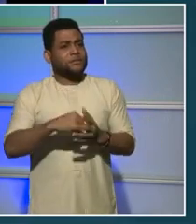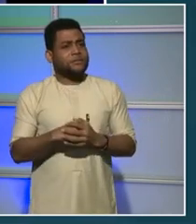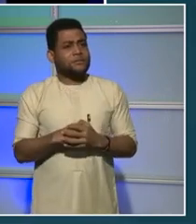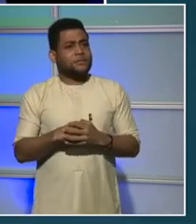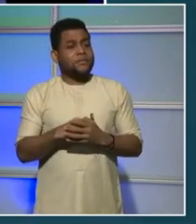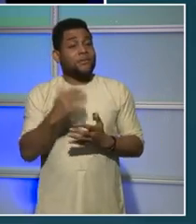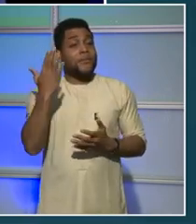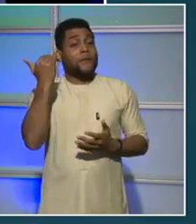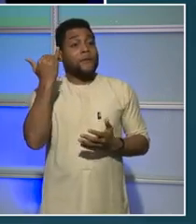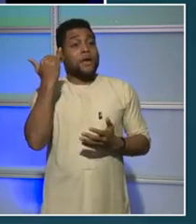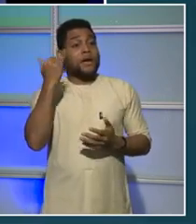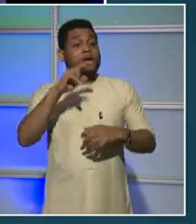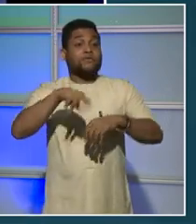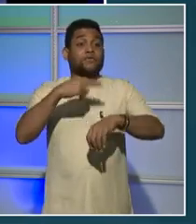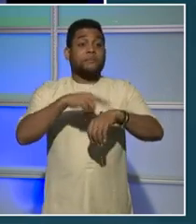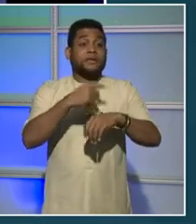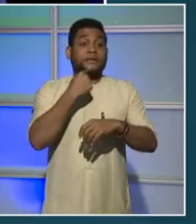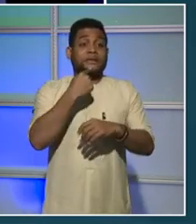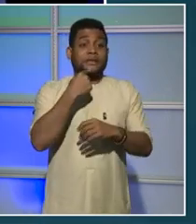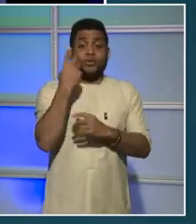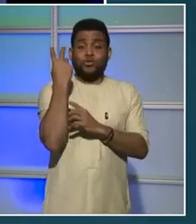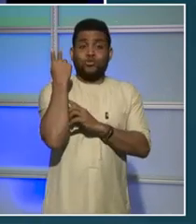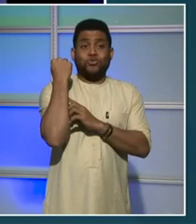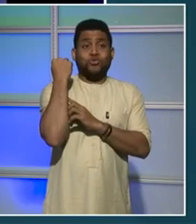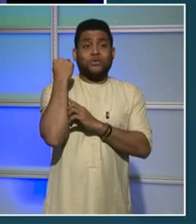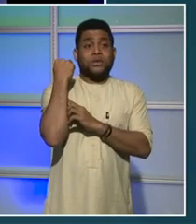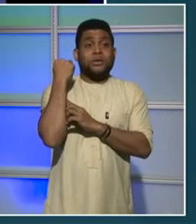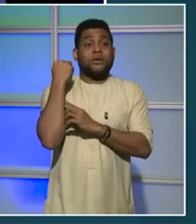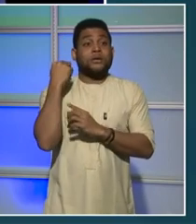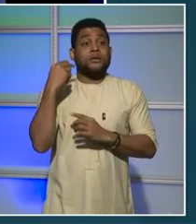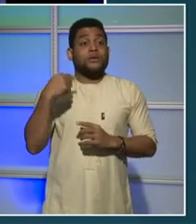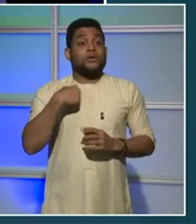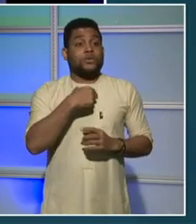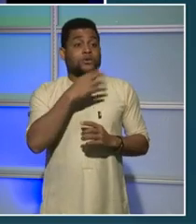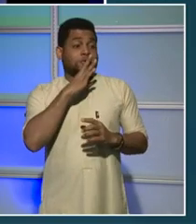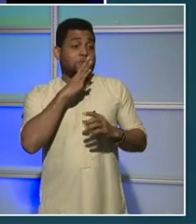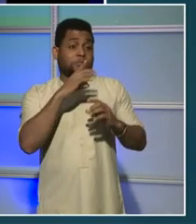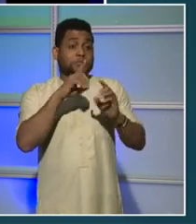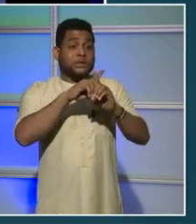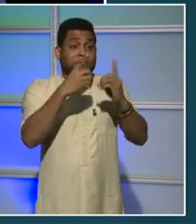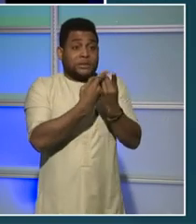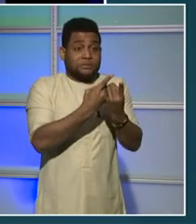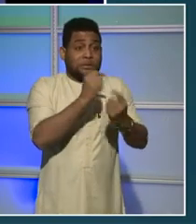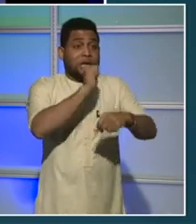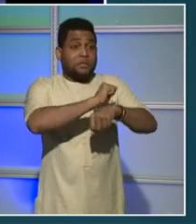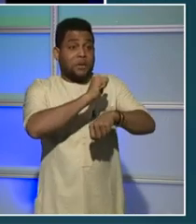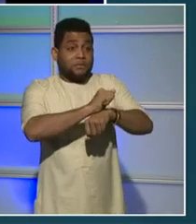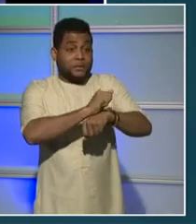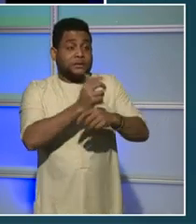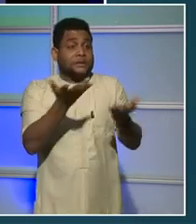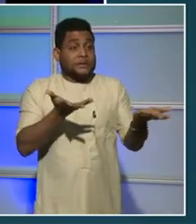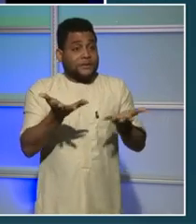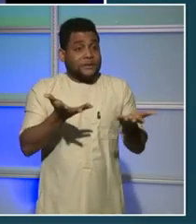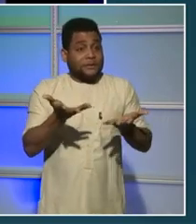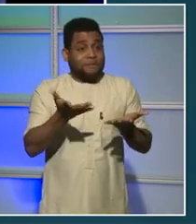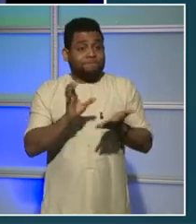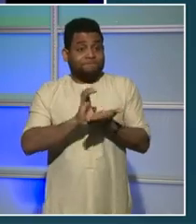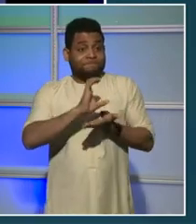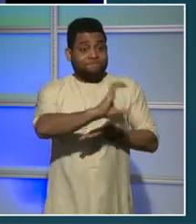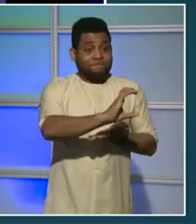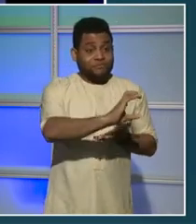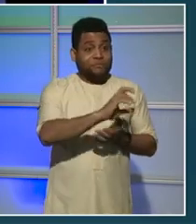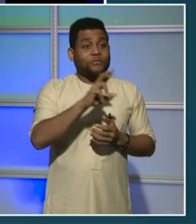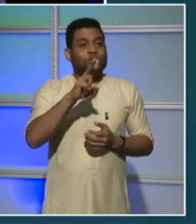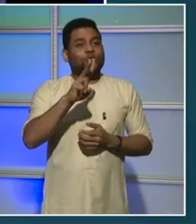especially the last two years, we've talked about the Department of Employment Services and the over $2 billion that they have issued in